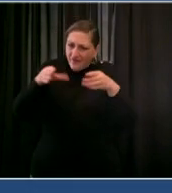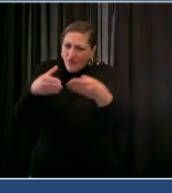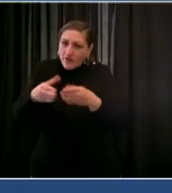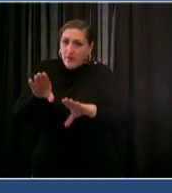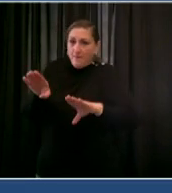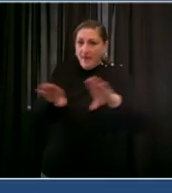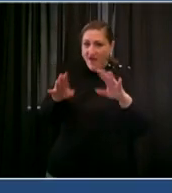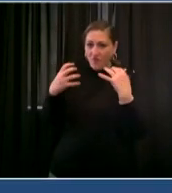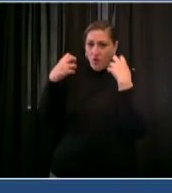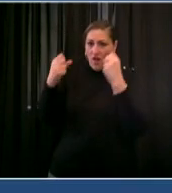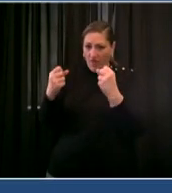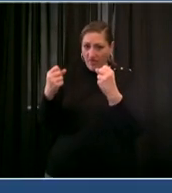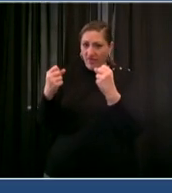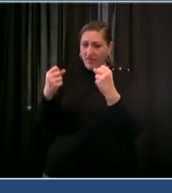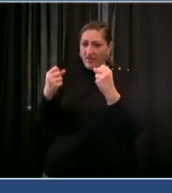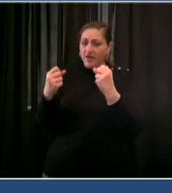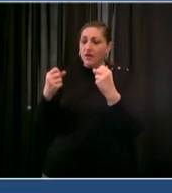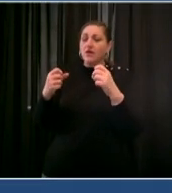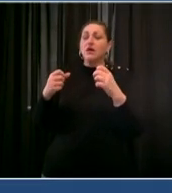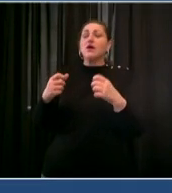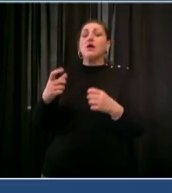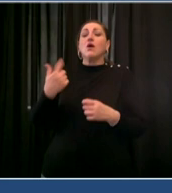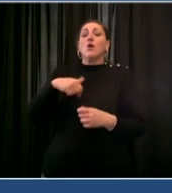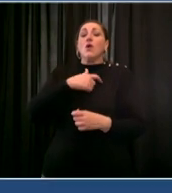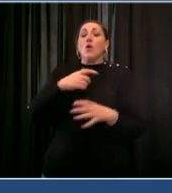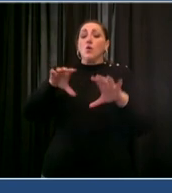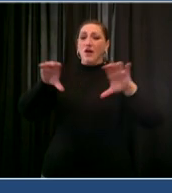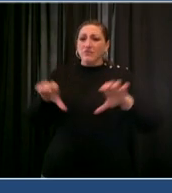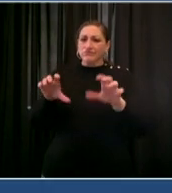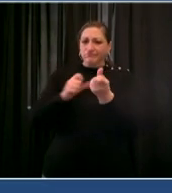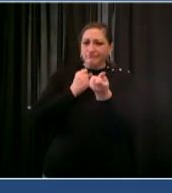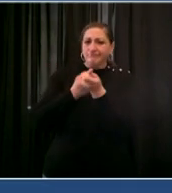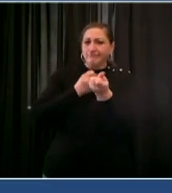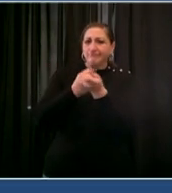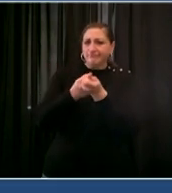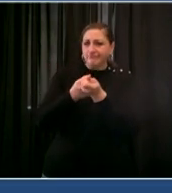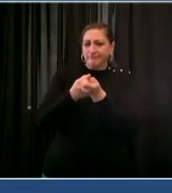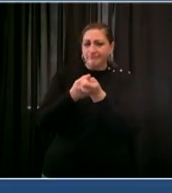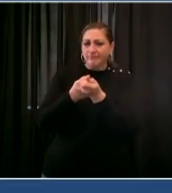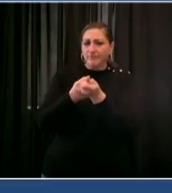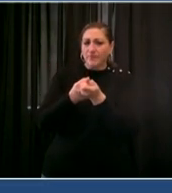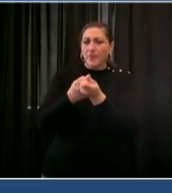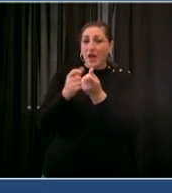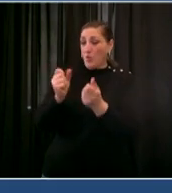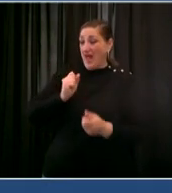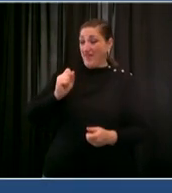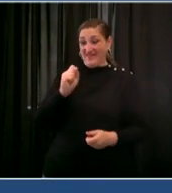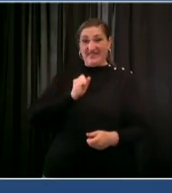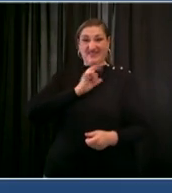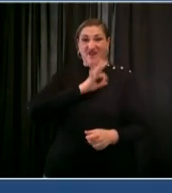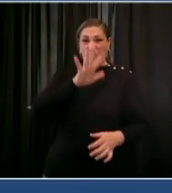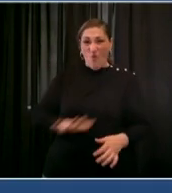is the guiding force behind this effort made up of a key staff from across city government our